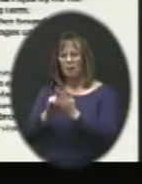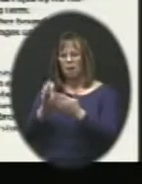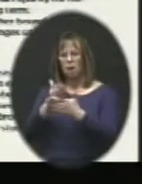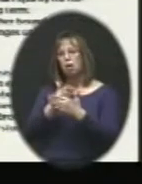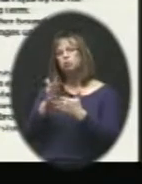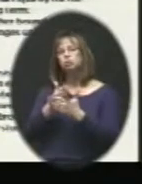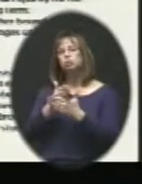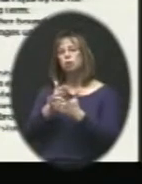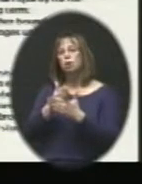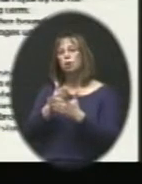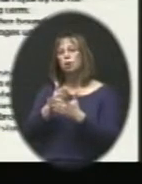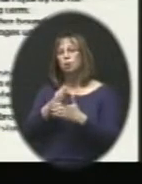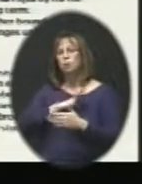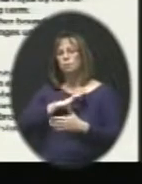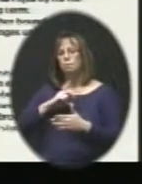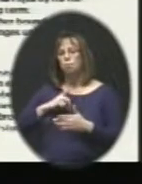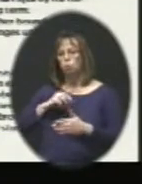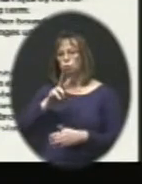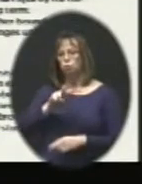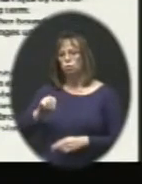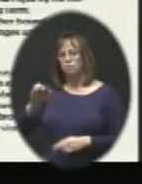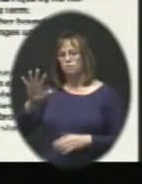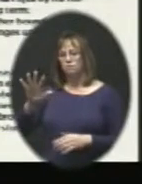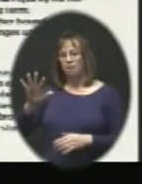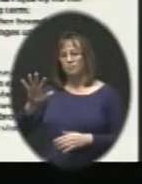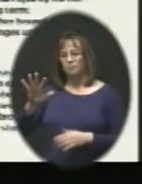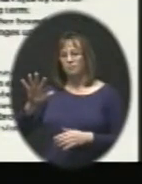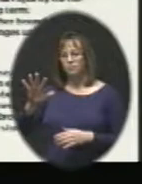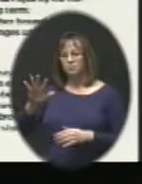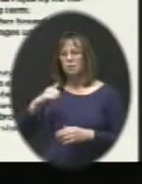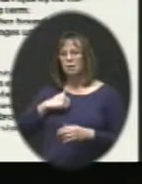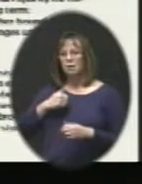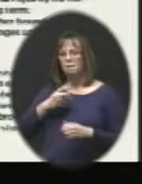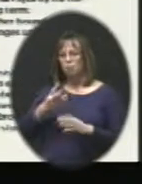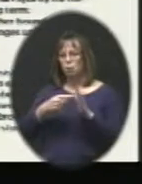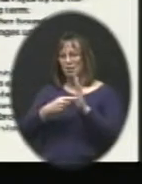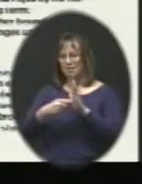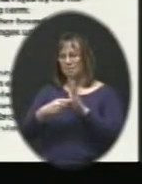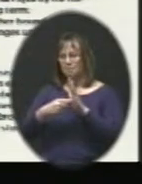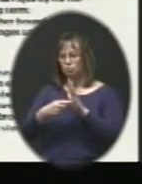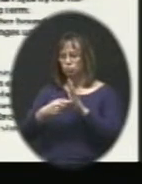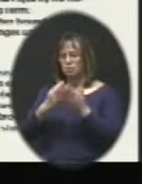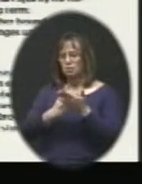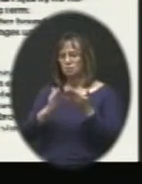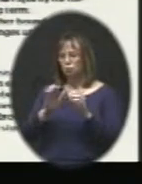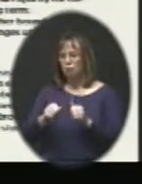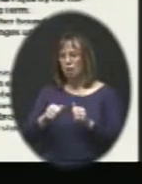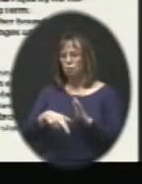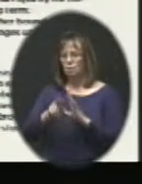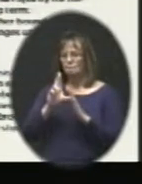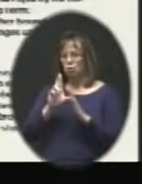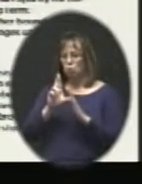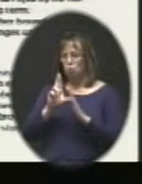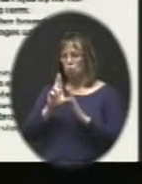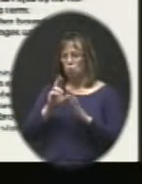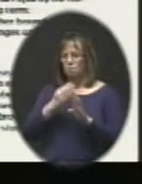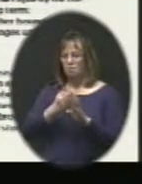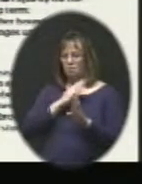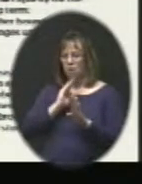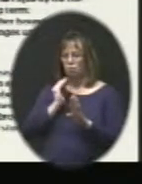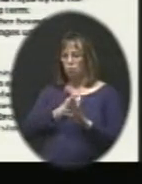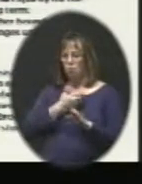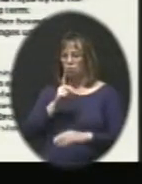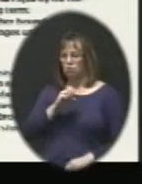shared the board in 2005? And let me just give a couple of quick examples. And certainly it's something you can review prior to our